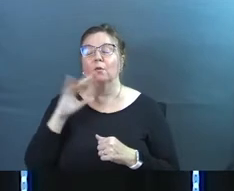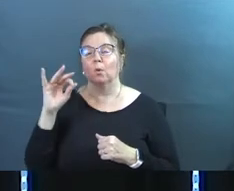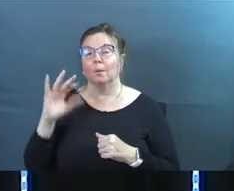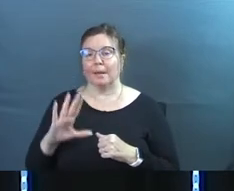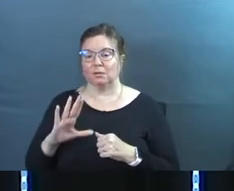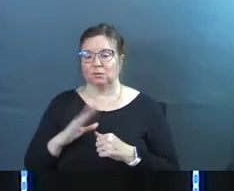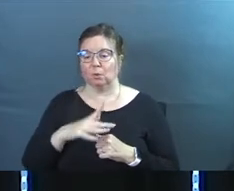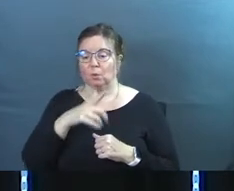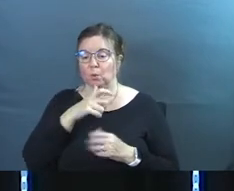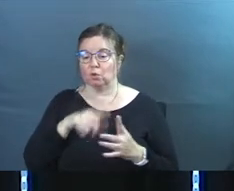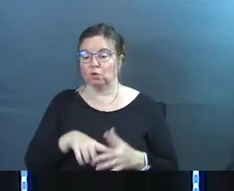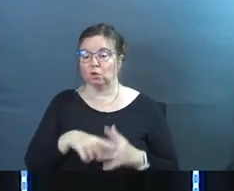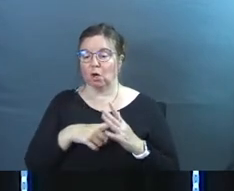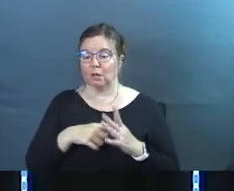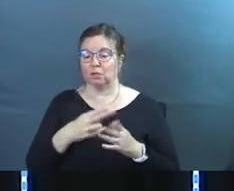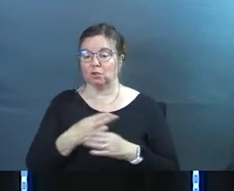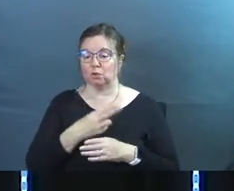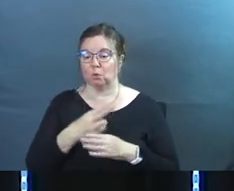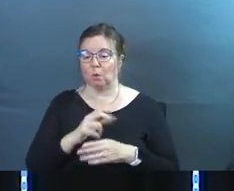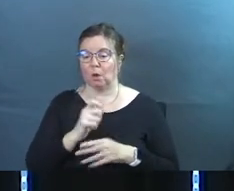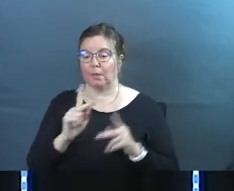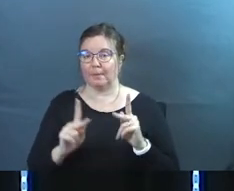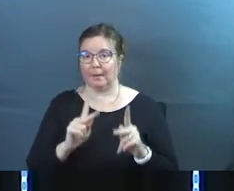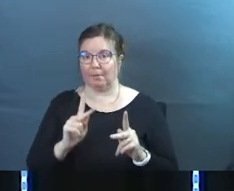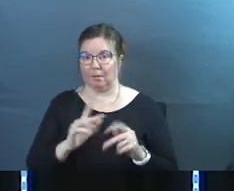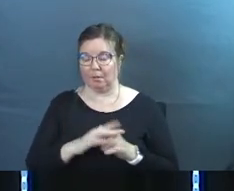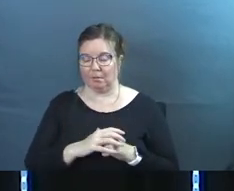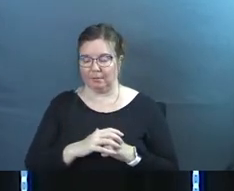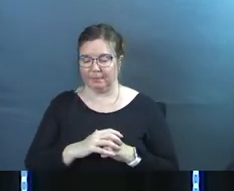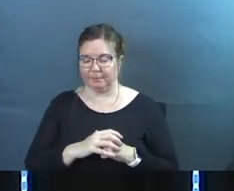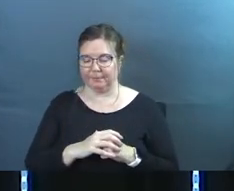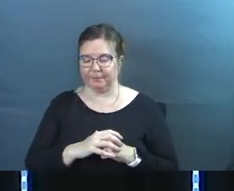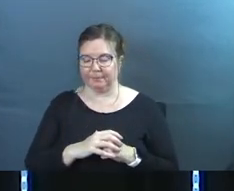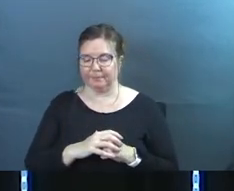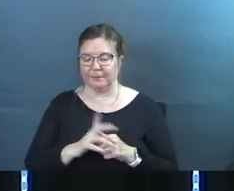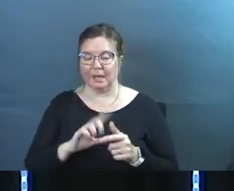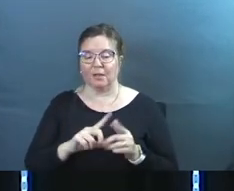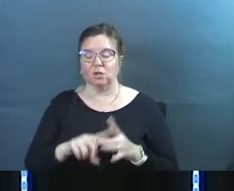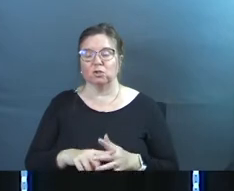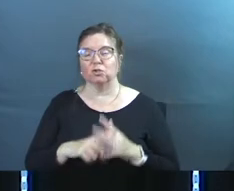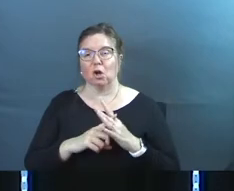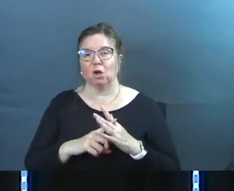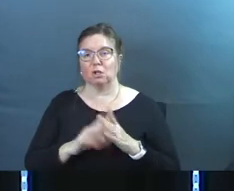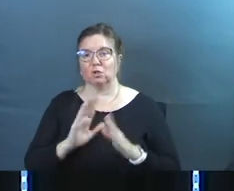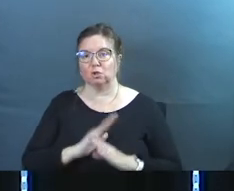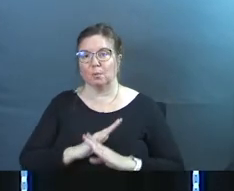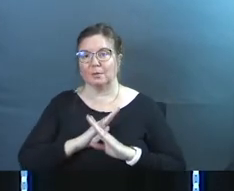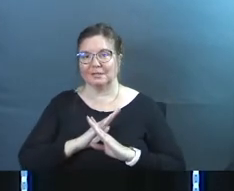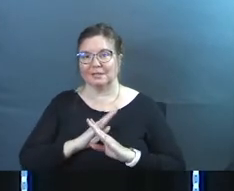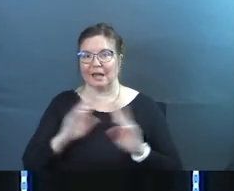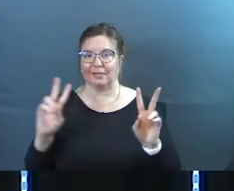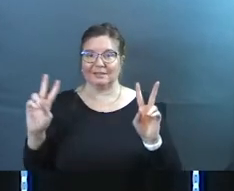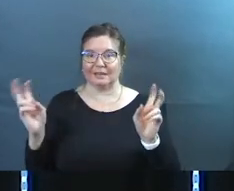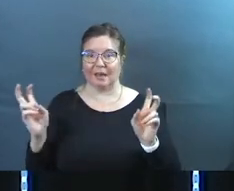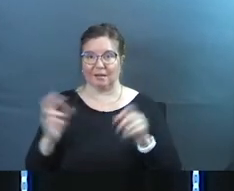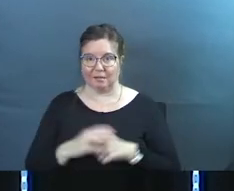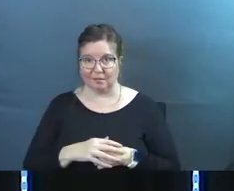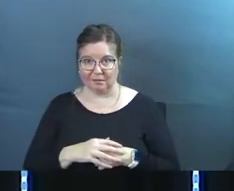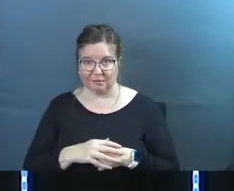pastor who's starting to use other people and they're starting to protect their title